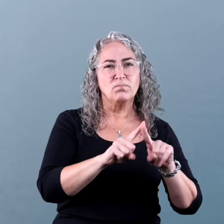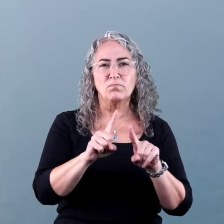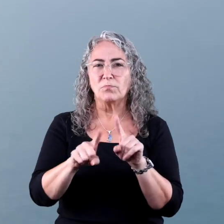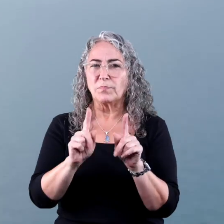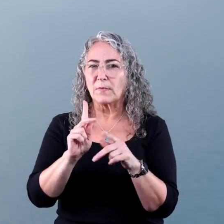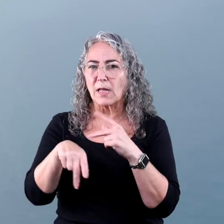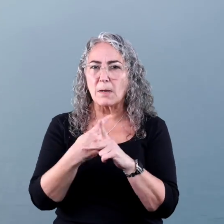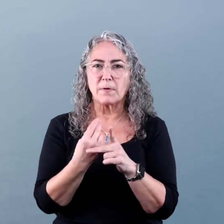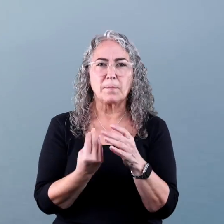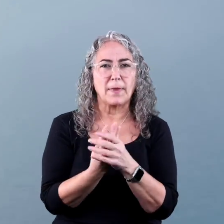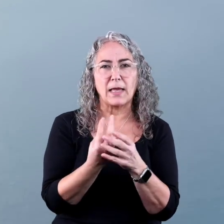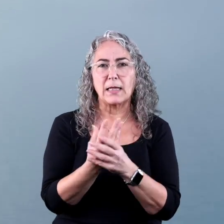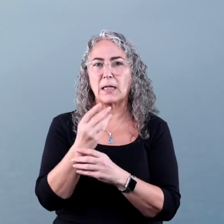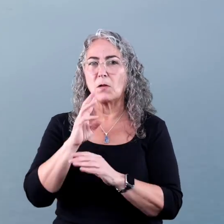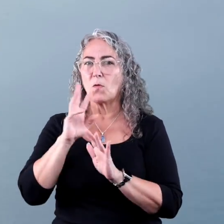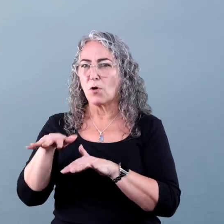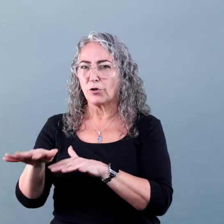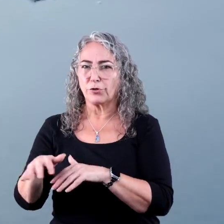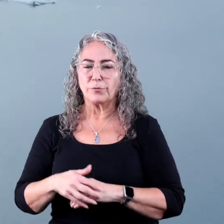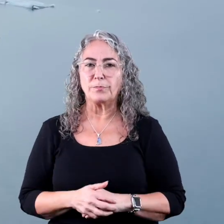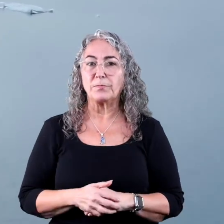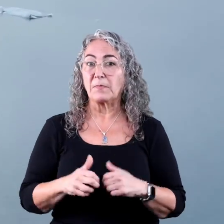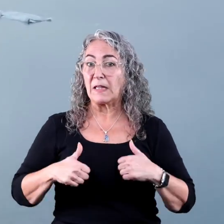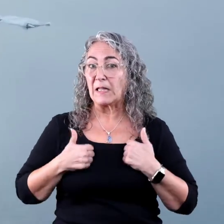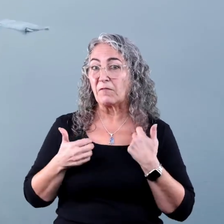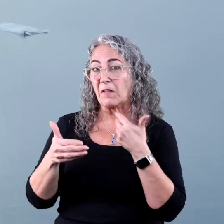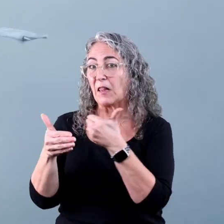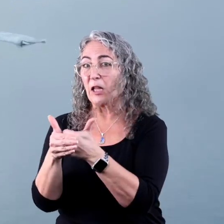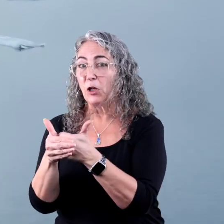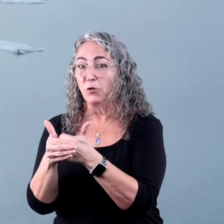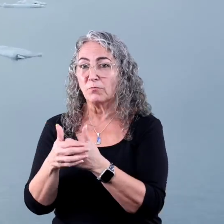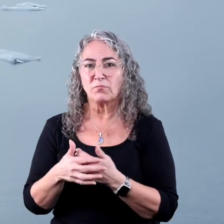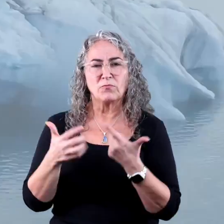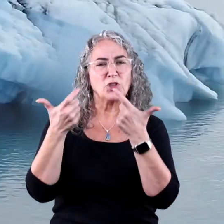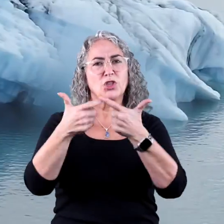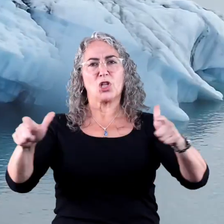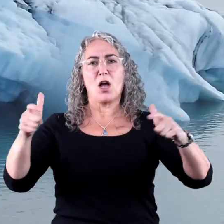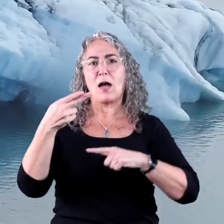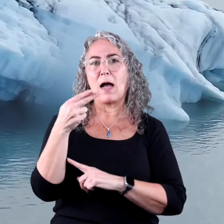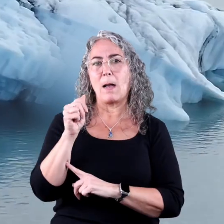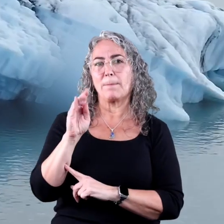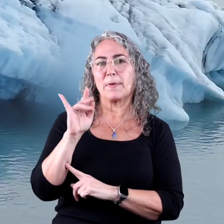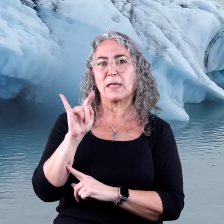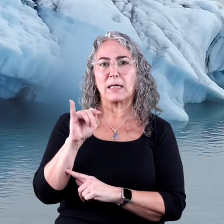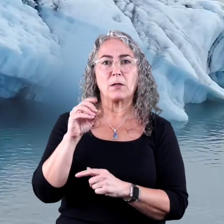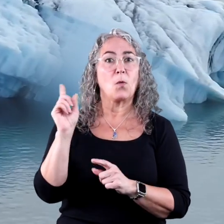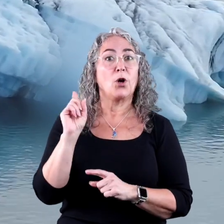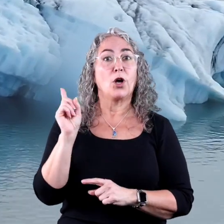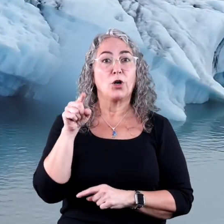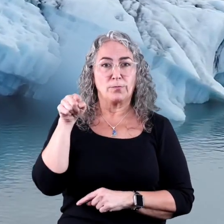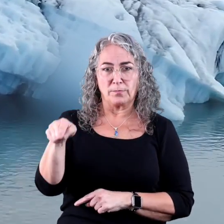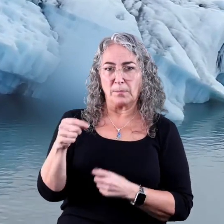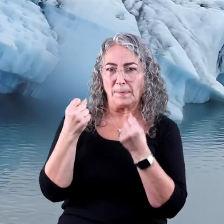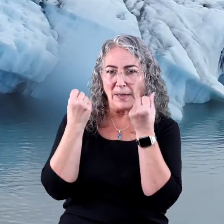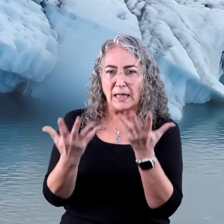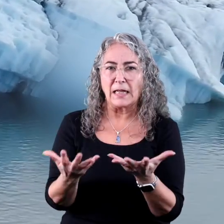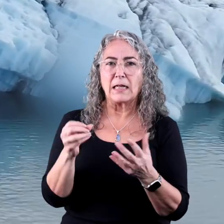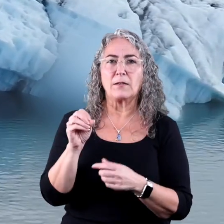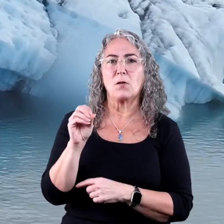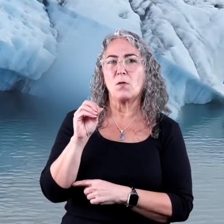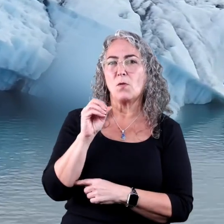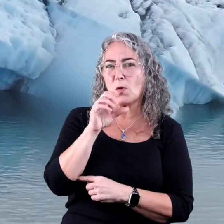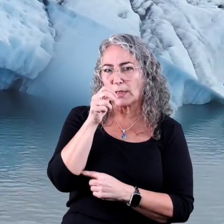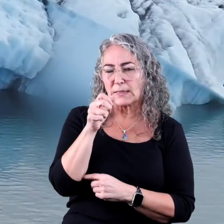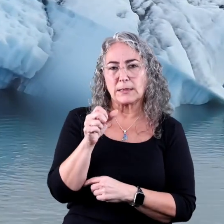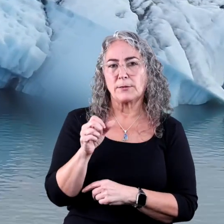types of plants and animals living in and near the world's oceans. It is a giant habitat where many of the living